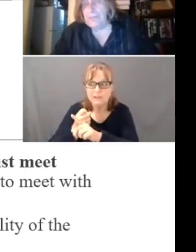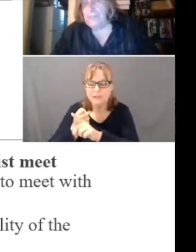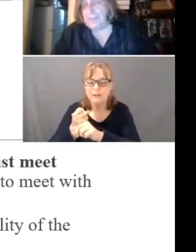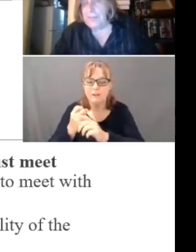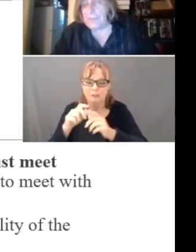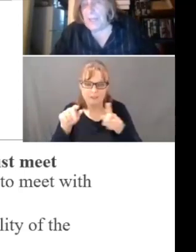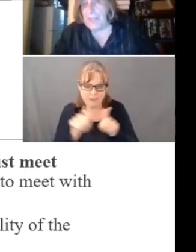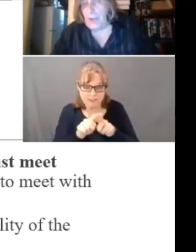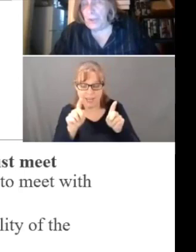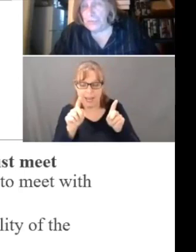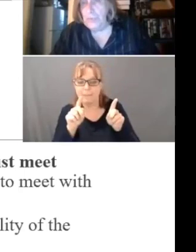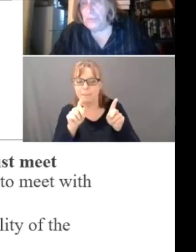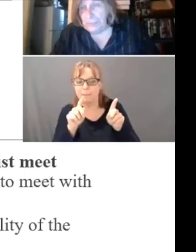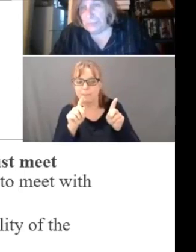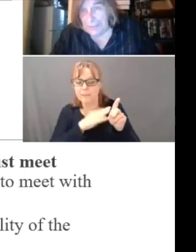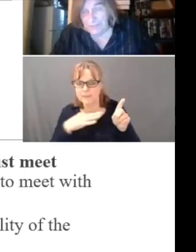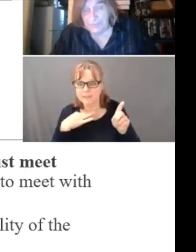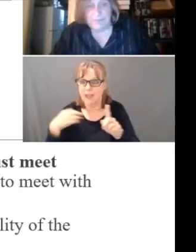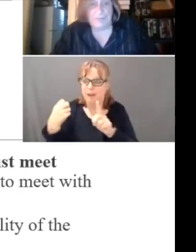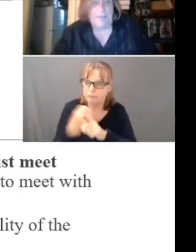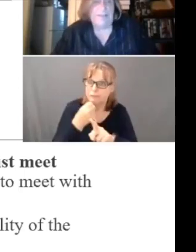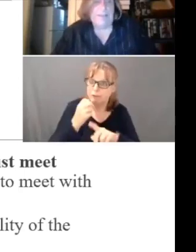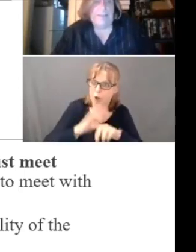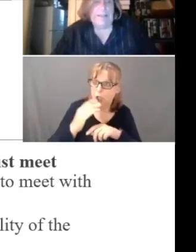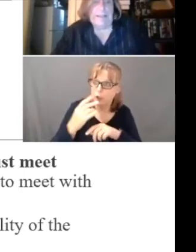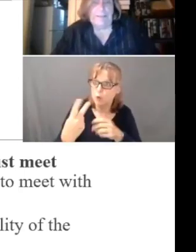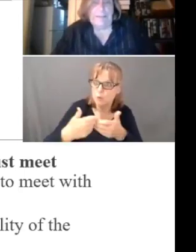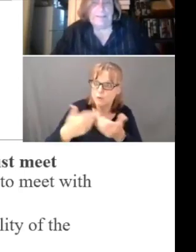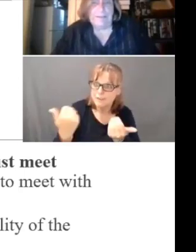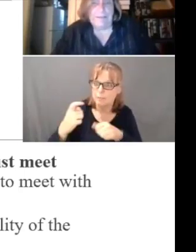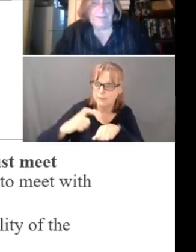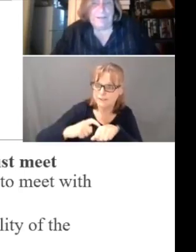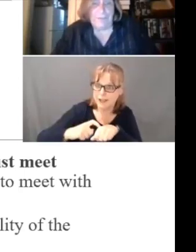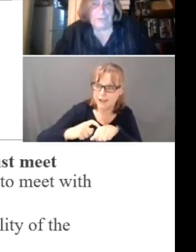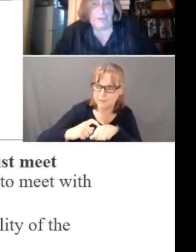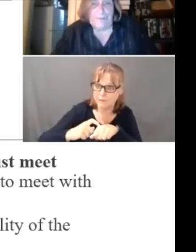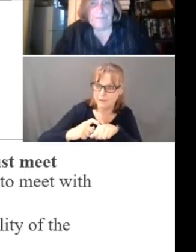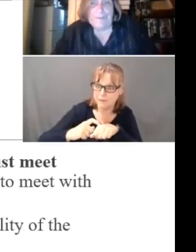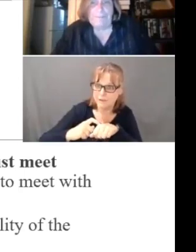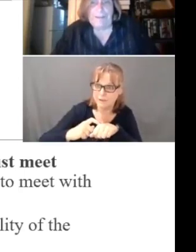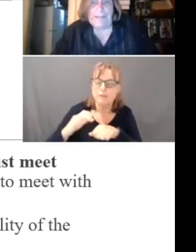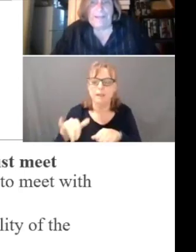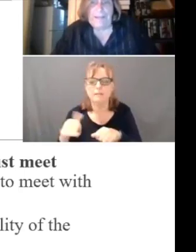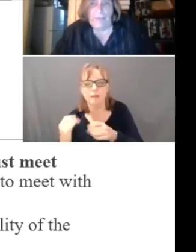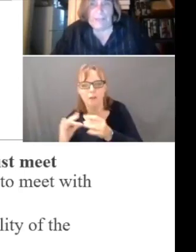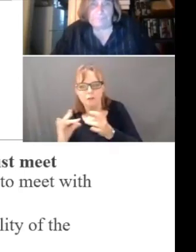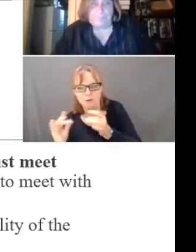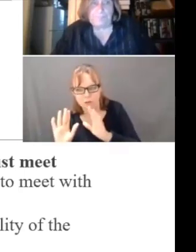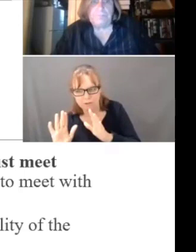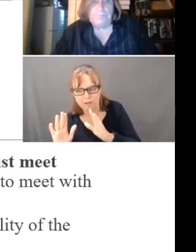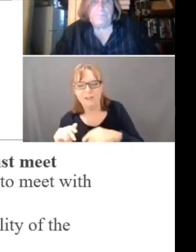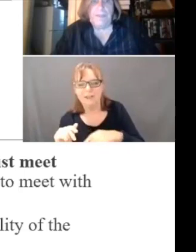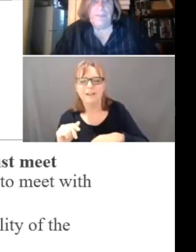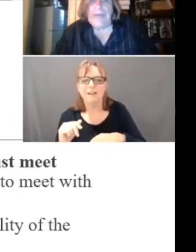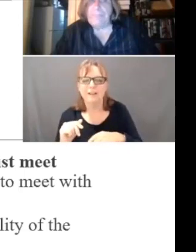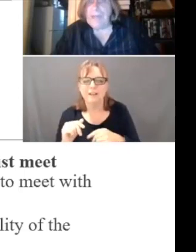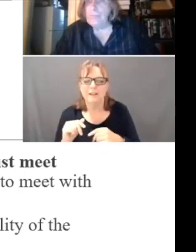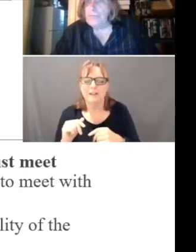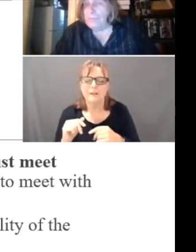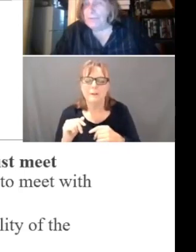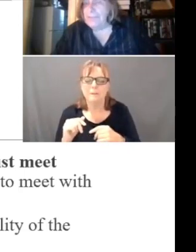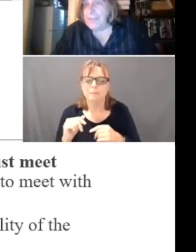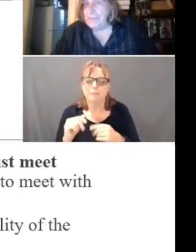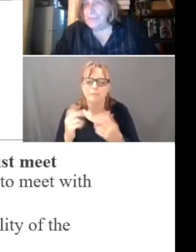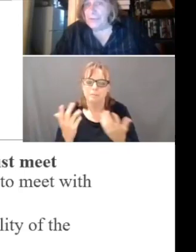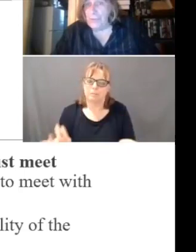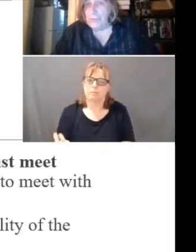punched the same client on two different instances. Uh, that's, that's another story. At any rate, that matter